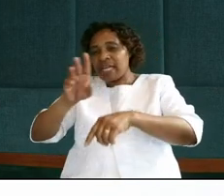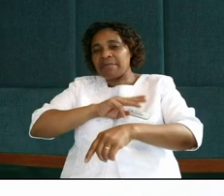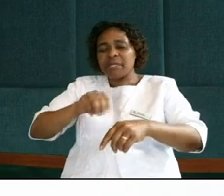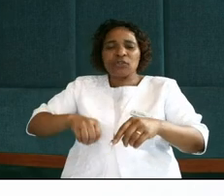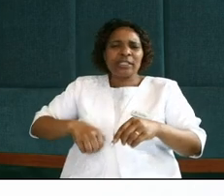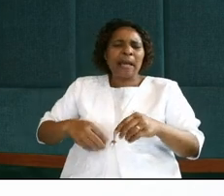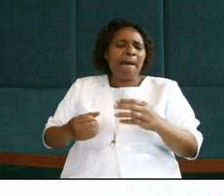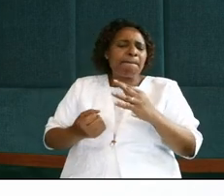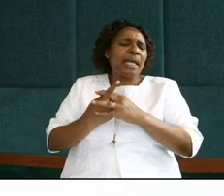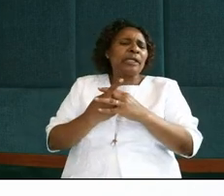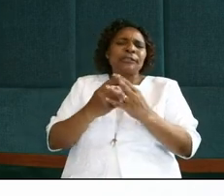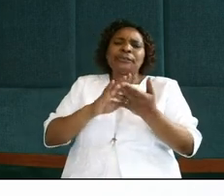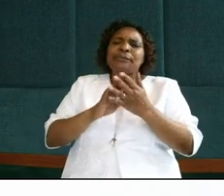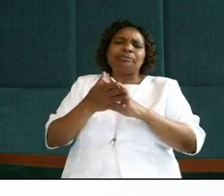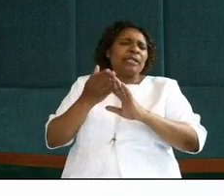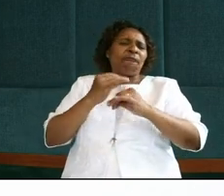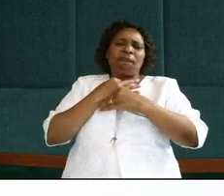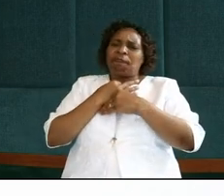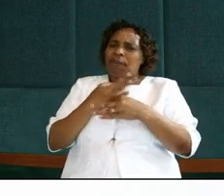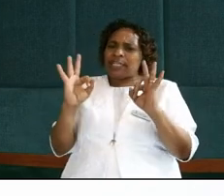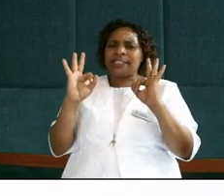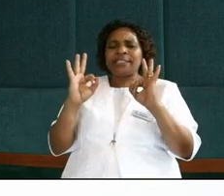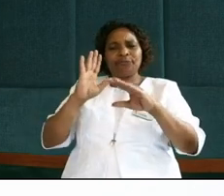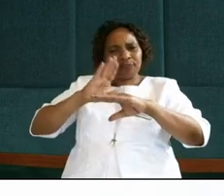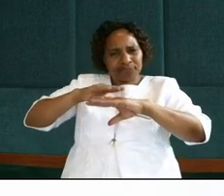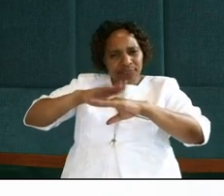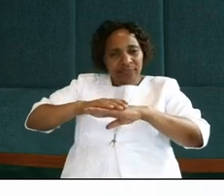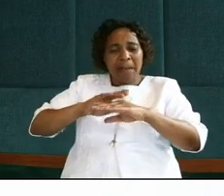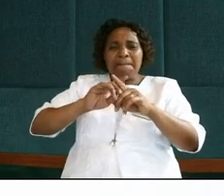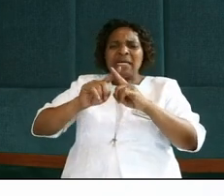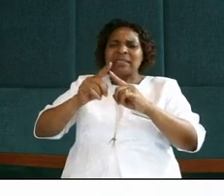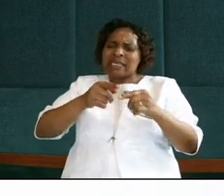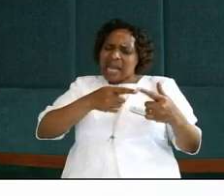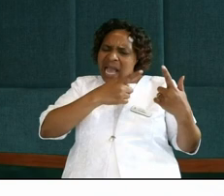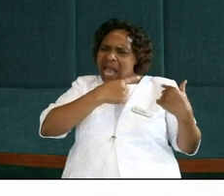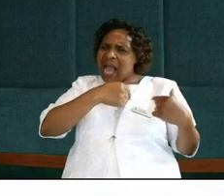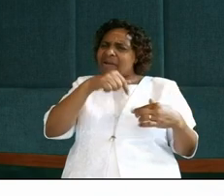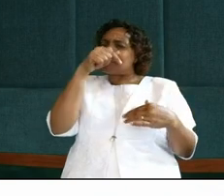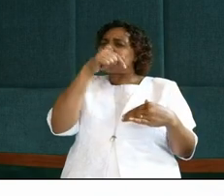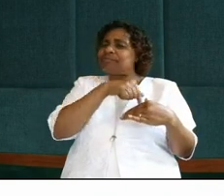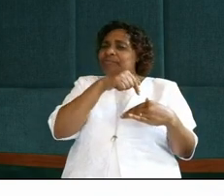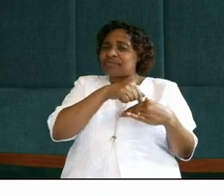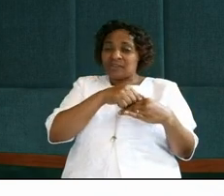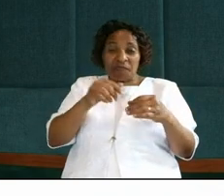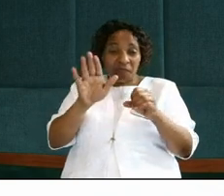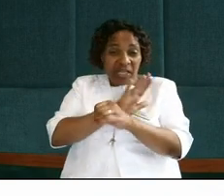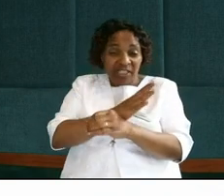They appear to be very clean and good. Yet, on the inside, they are filled.